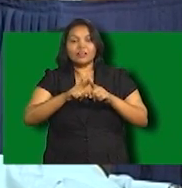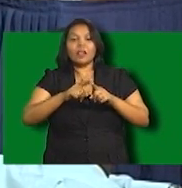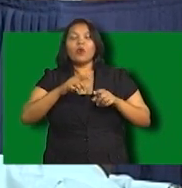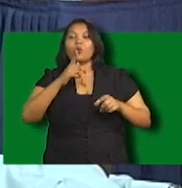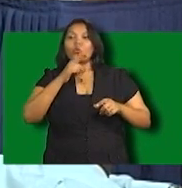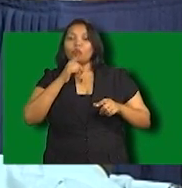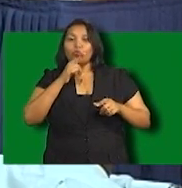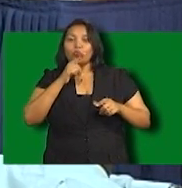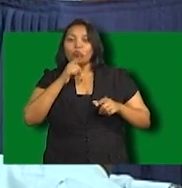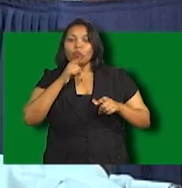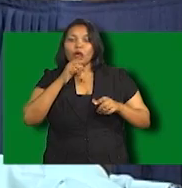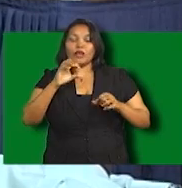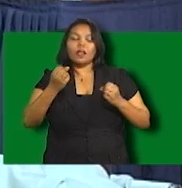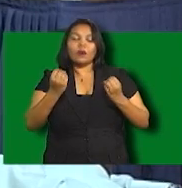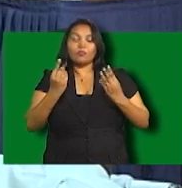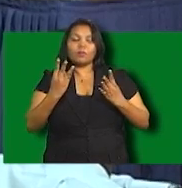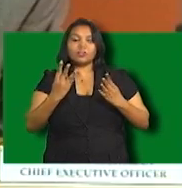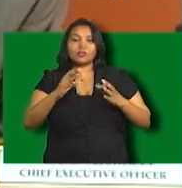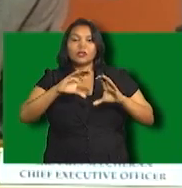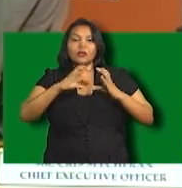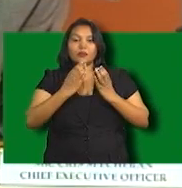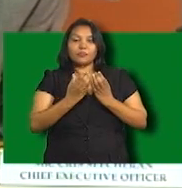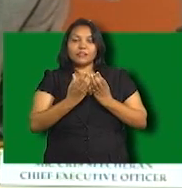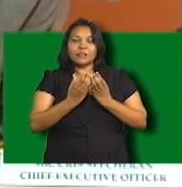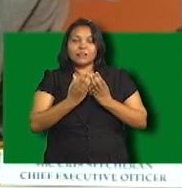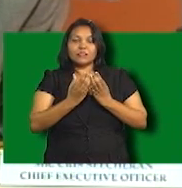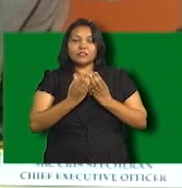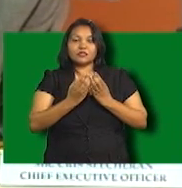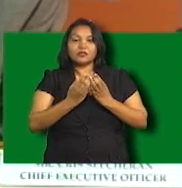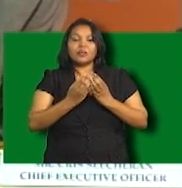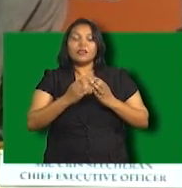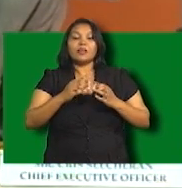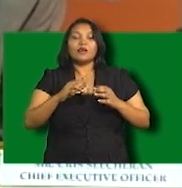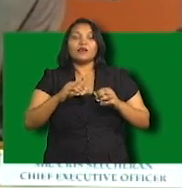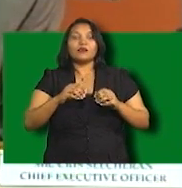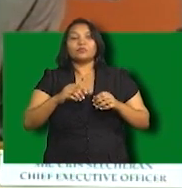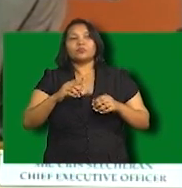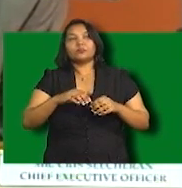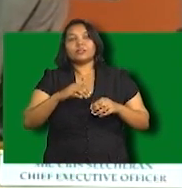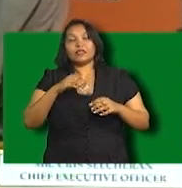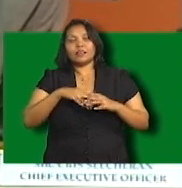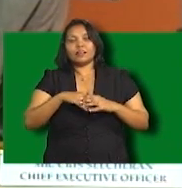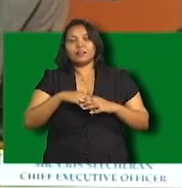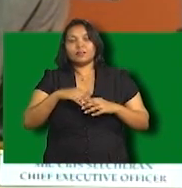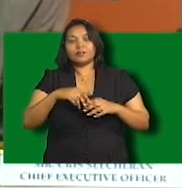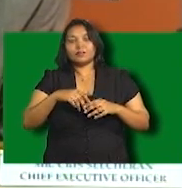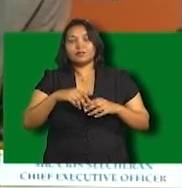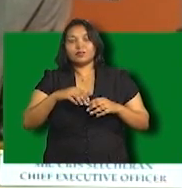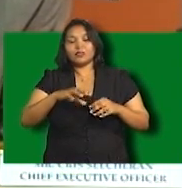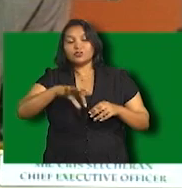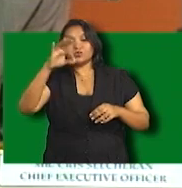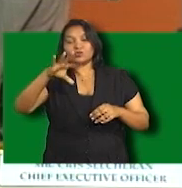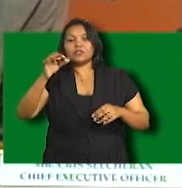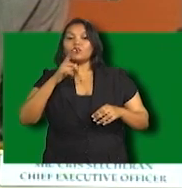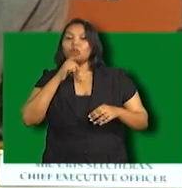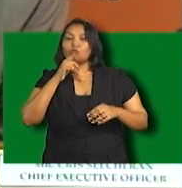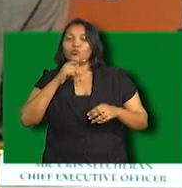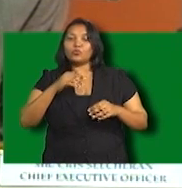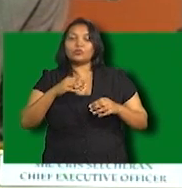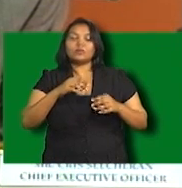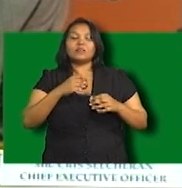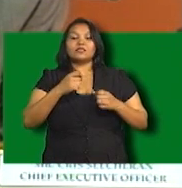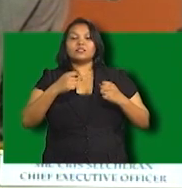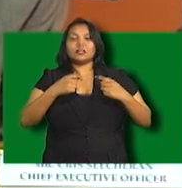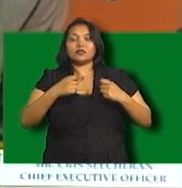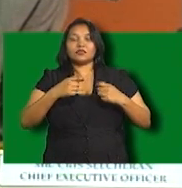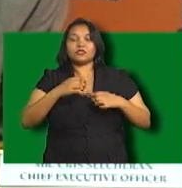of who exactly would be allowed to participate in the bid process for distributors. The way the spectrum would